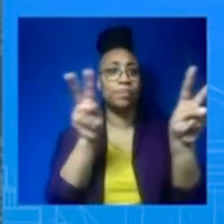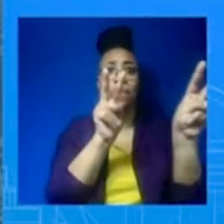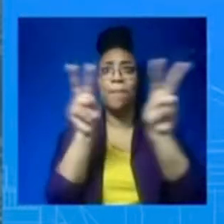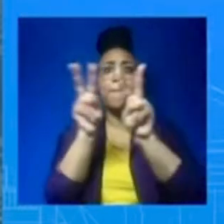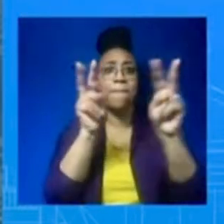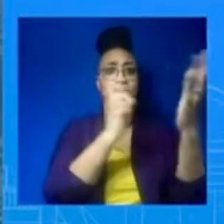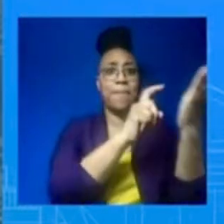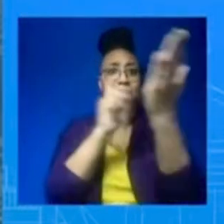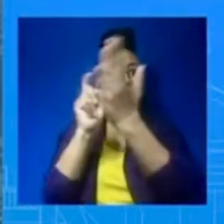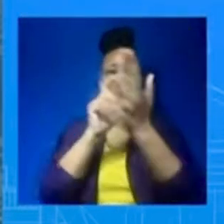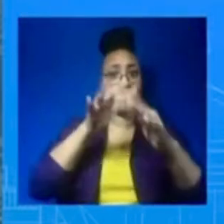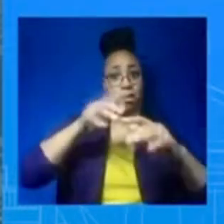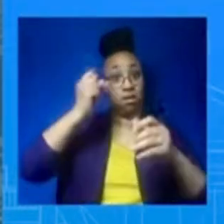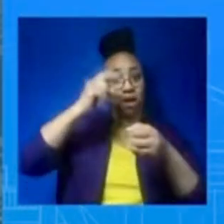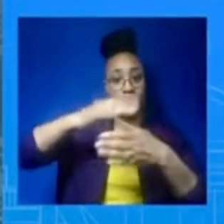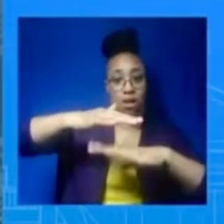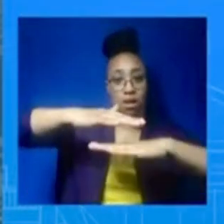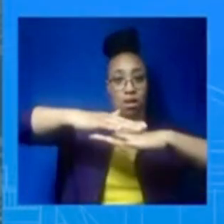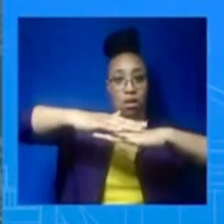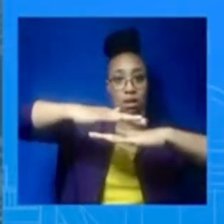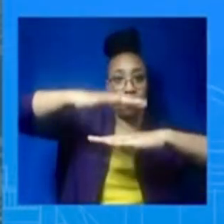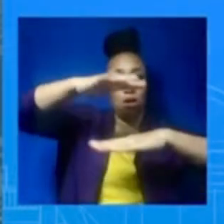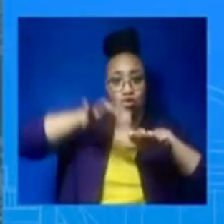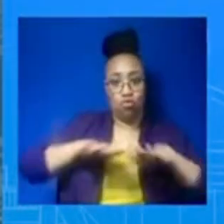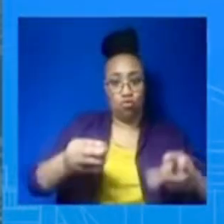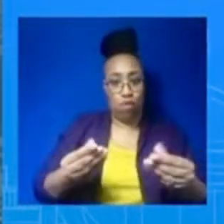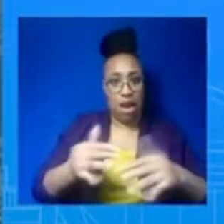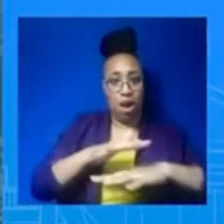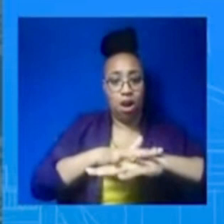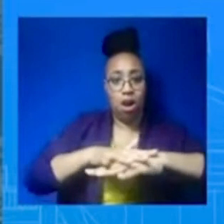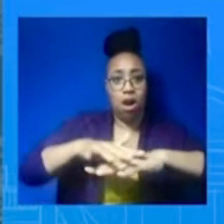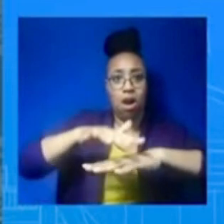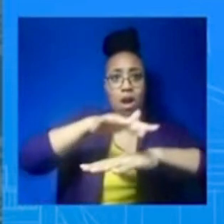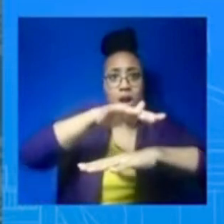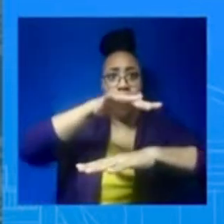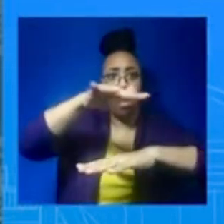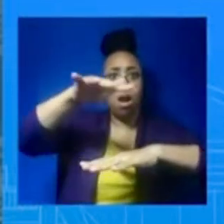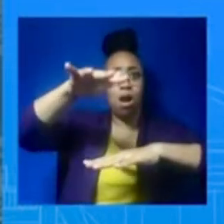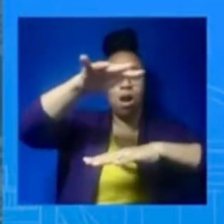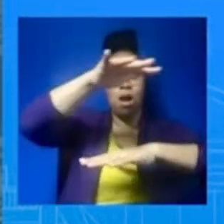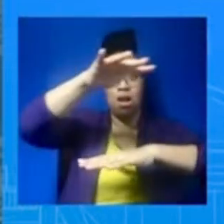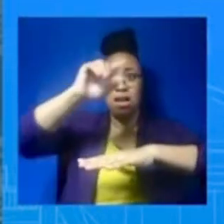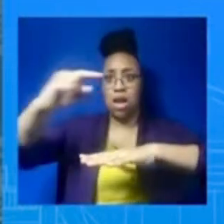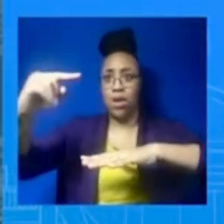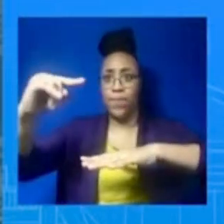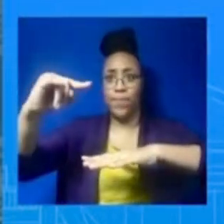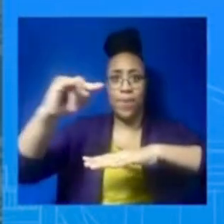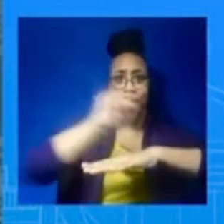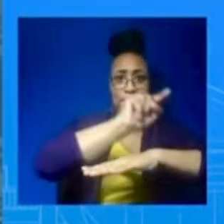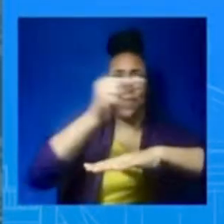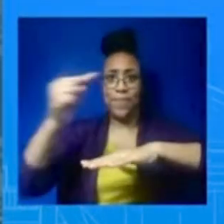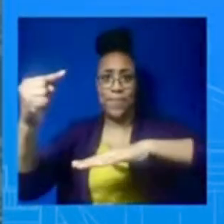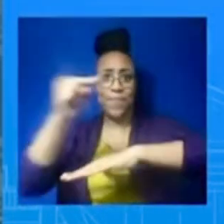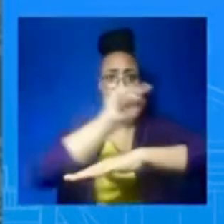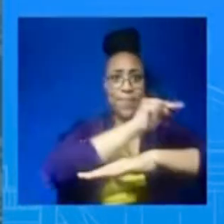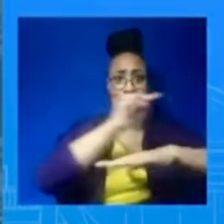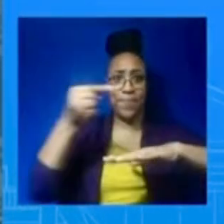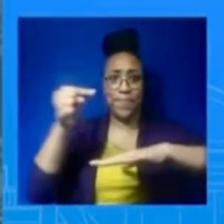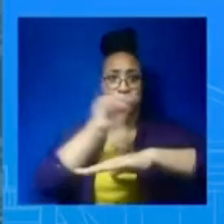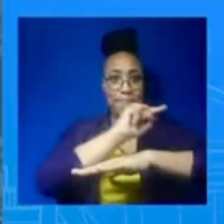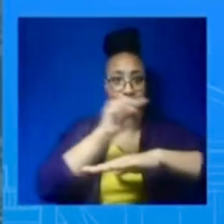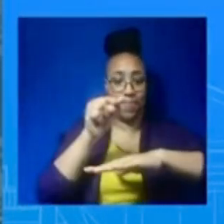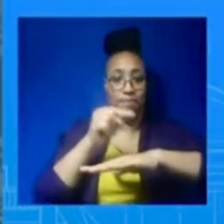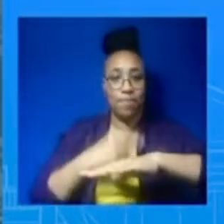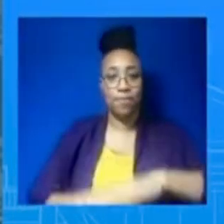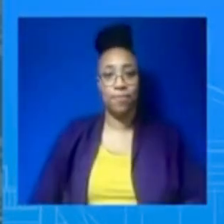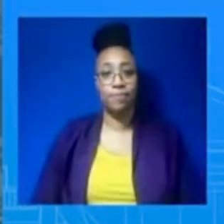as we said the other day, when you adjust for that, you're likely to see more of what you're asking the radar to look for. But it